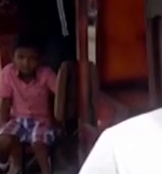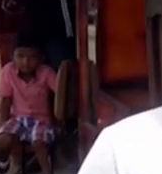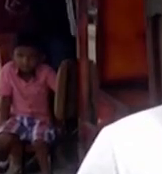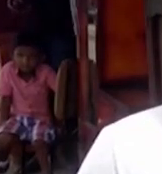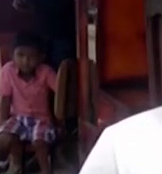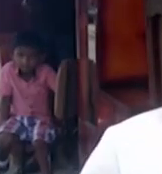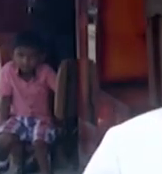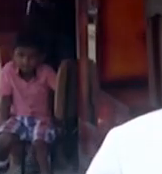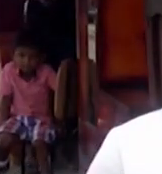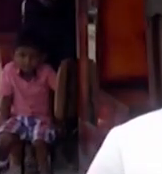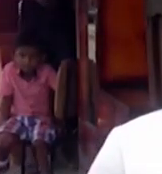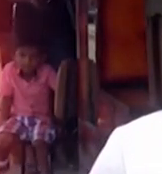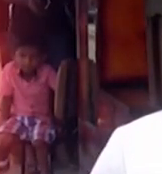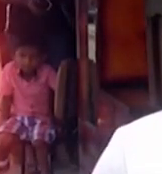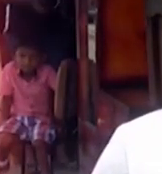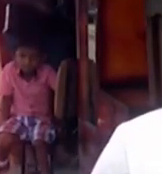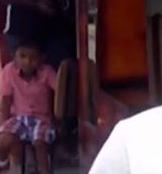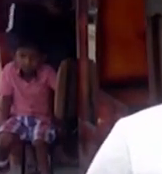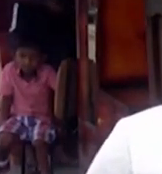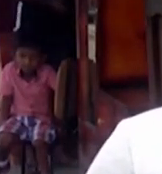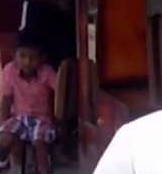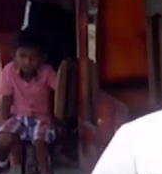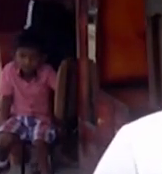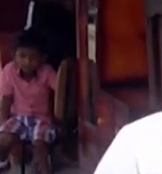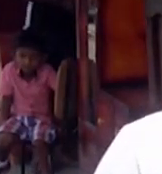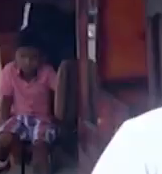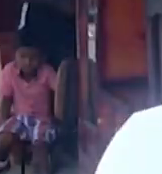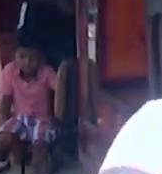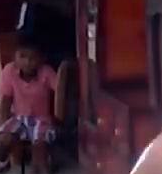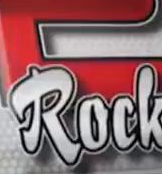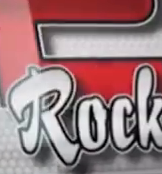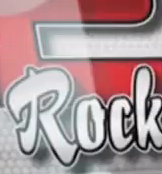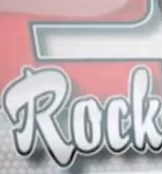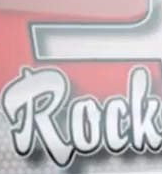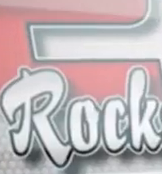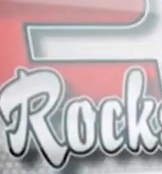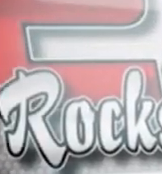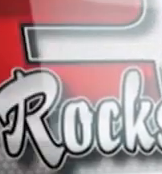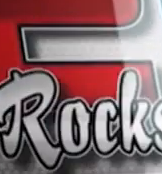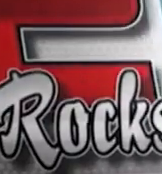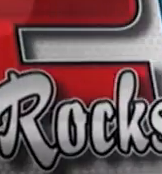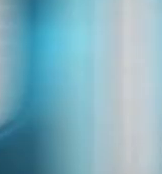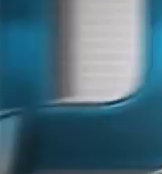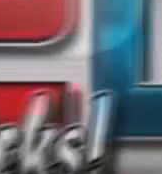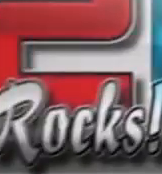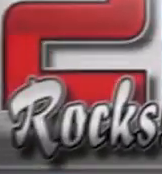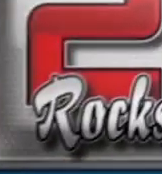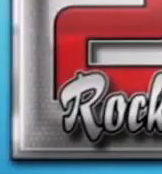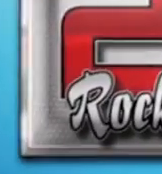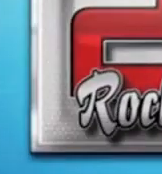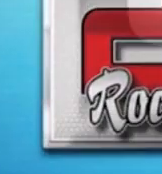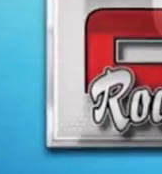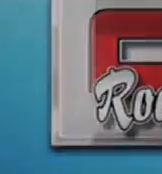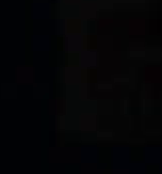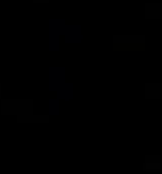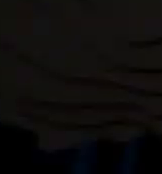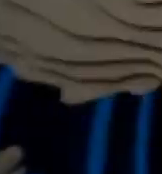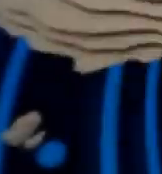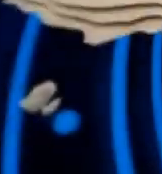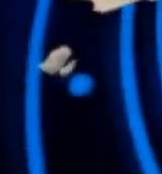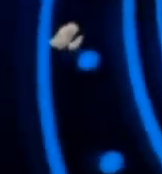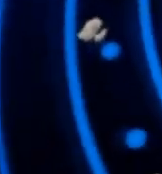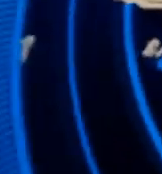We love today FM Today FM rocks Today's hit music on Today FM